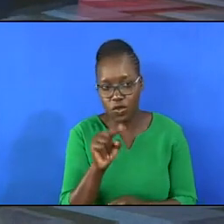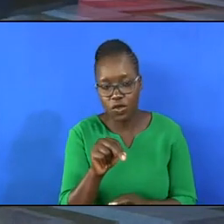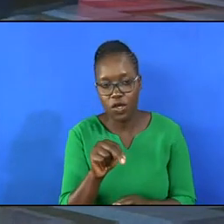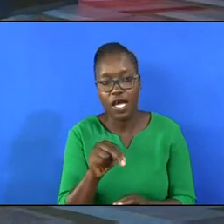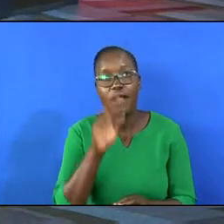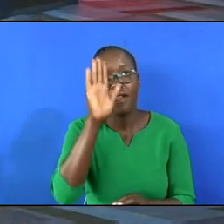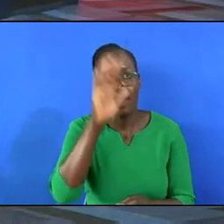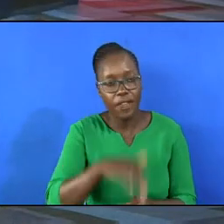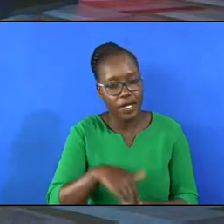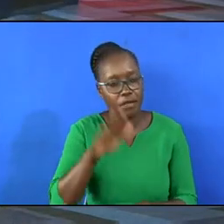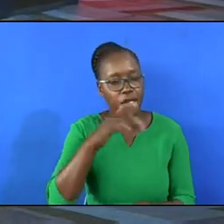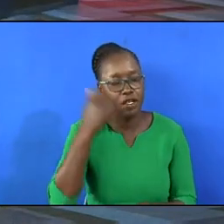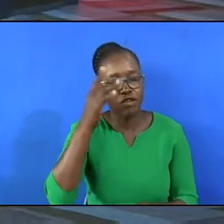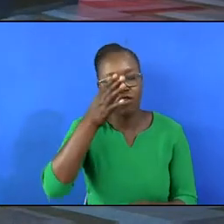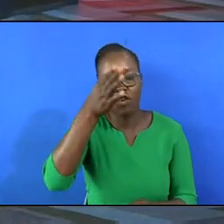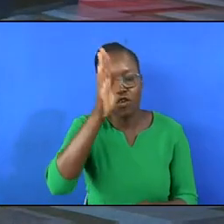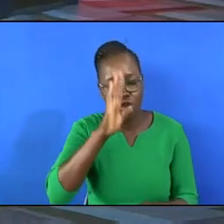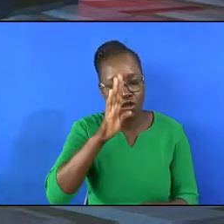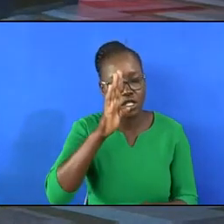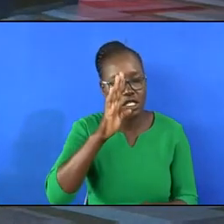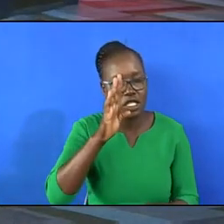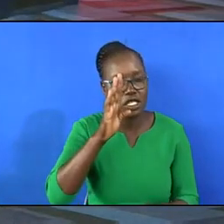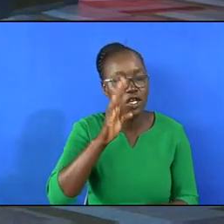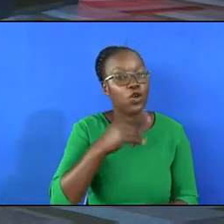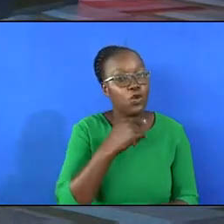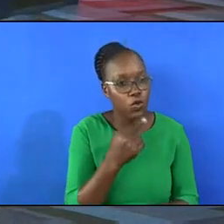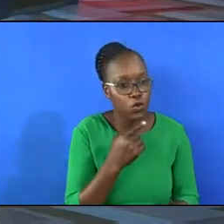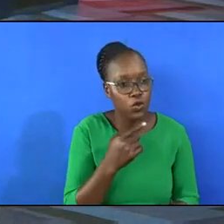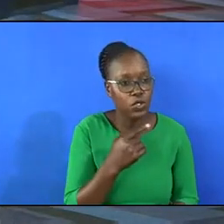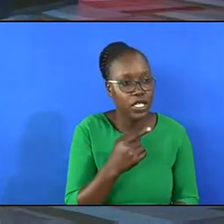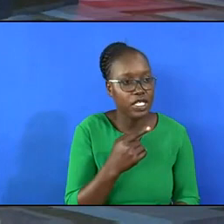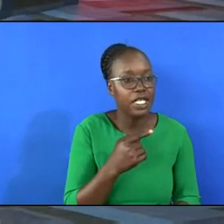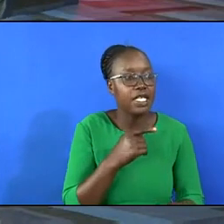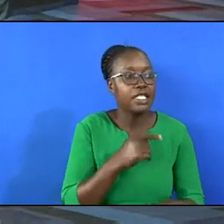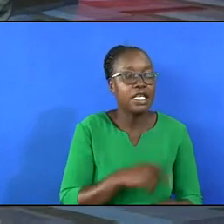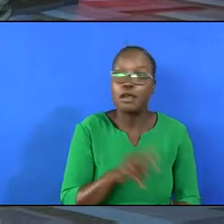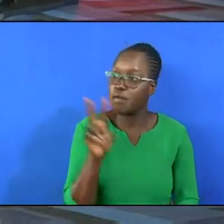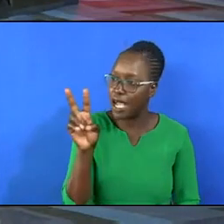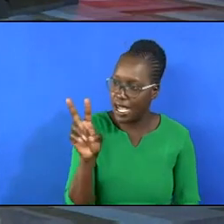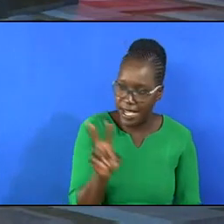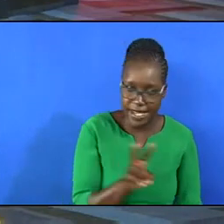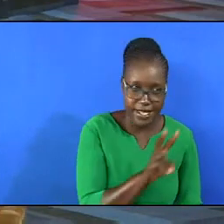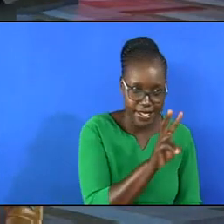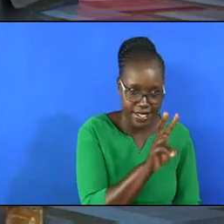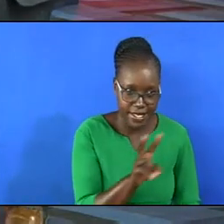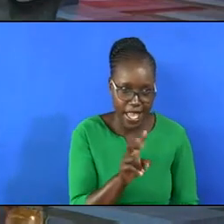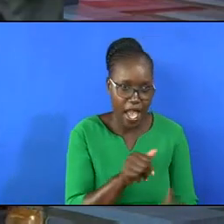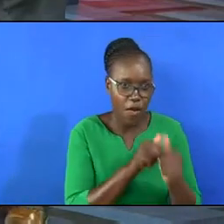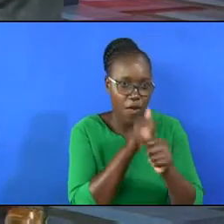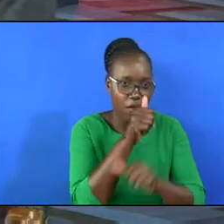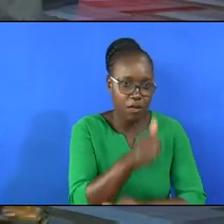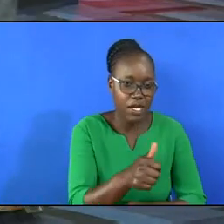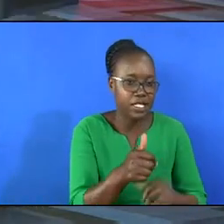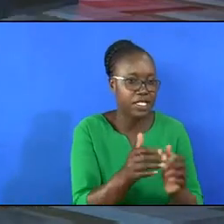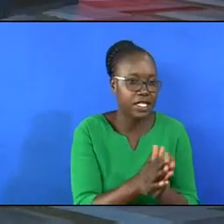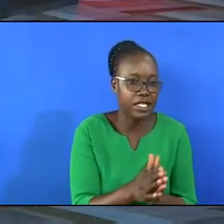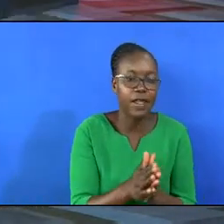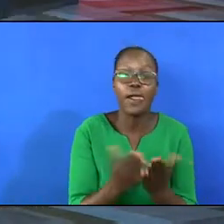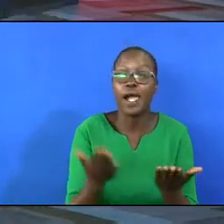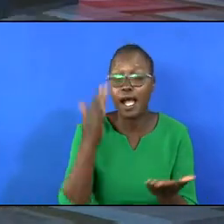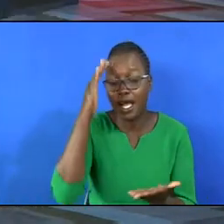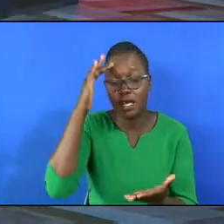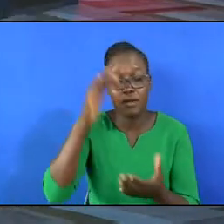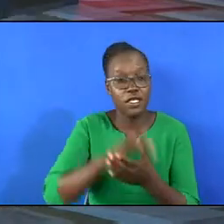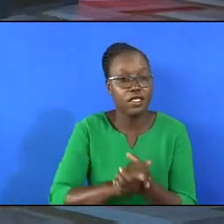That blood was for God who said, when I see, I will pass over you. And I want to believe